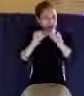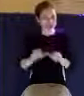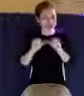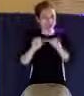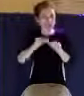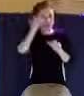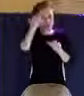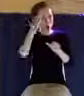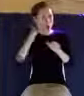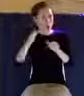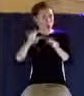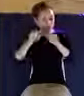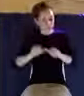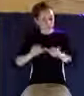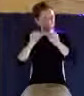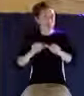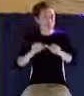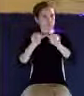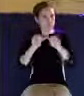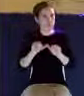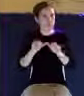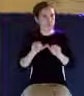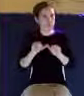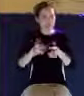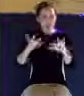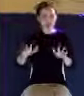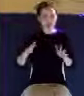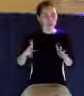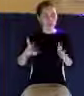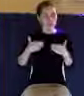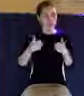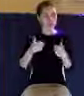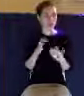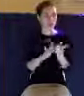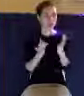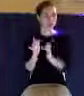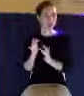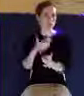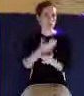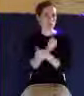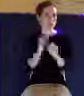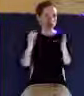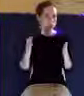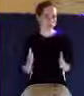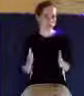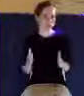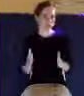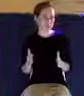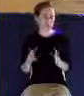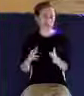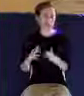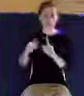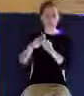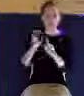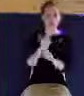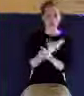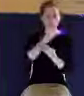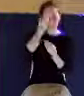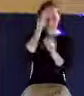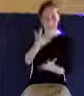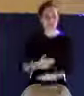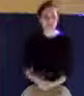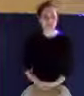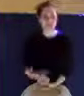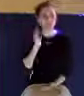that we've already come to know Jesus as our Savior. It's our obedience. So there will be this simple